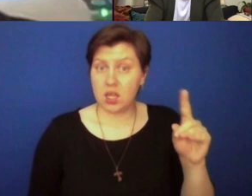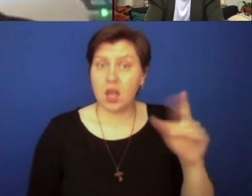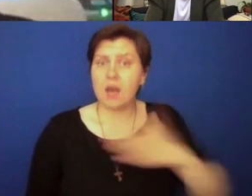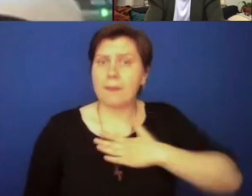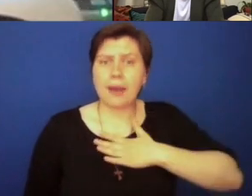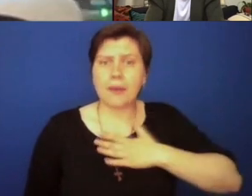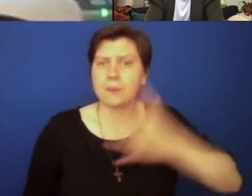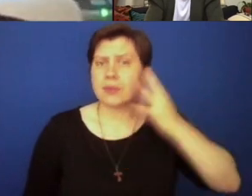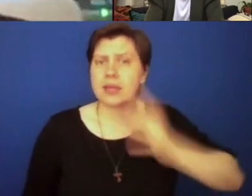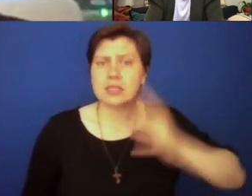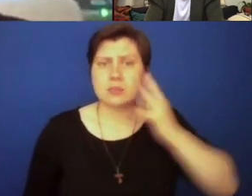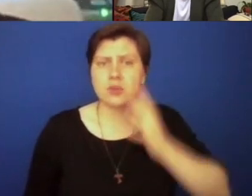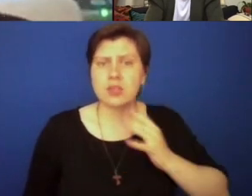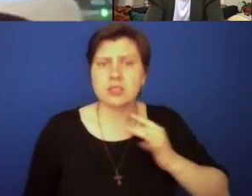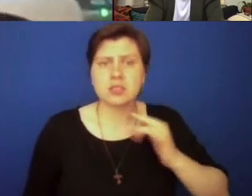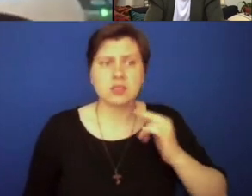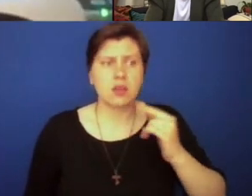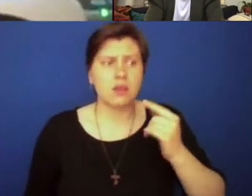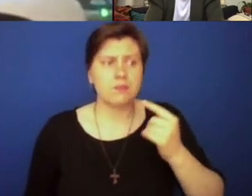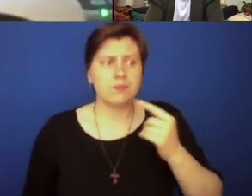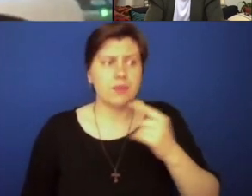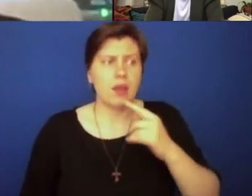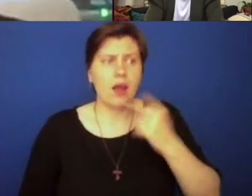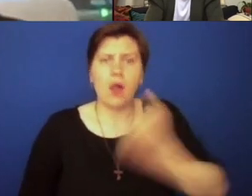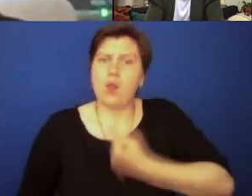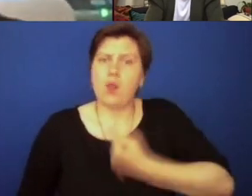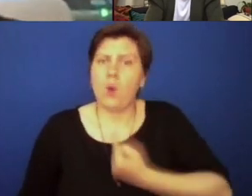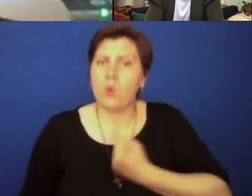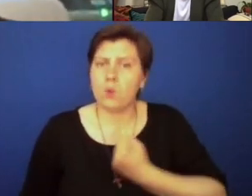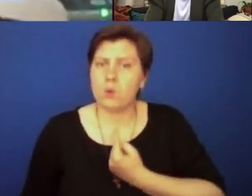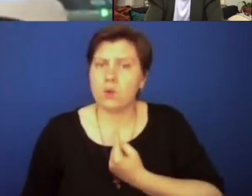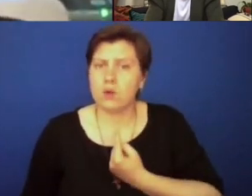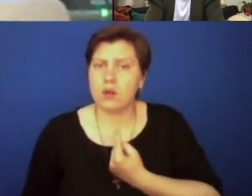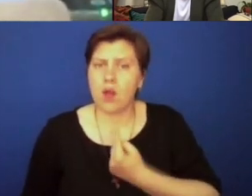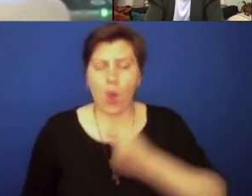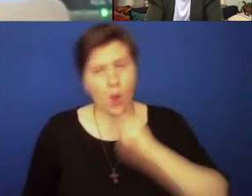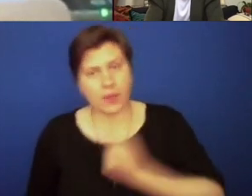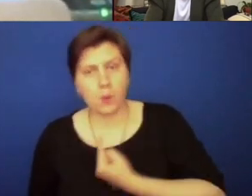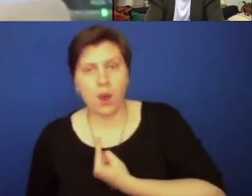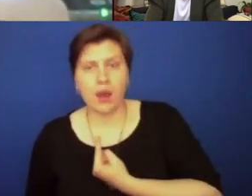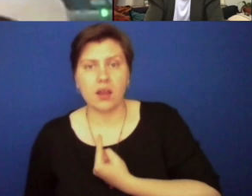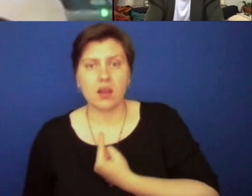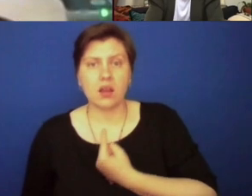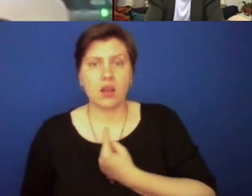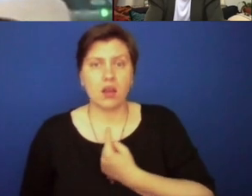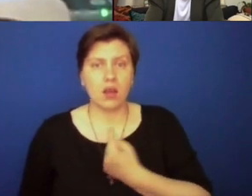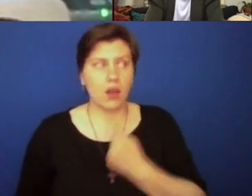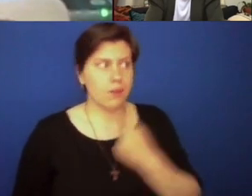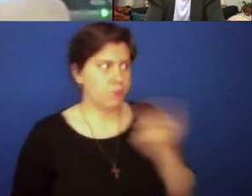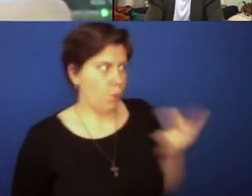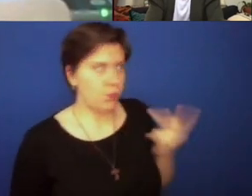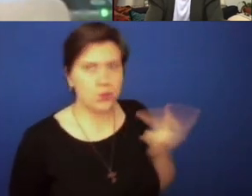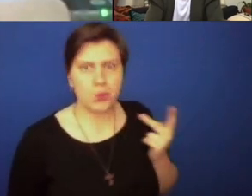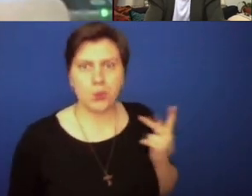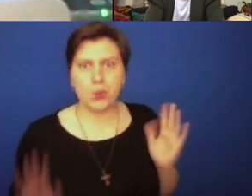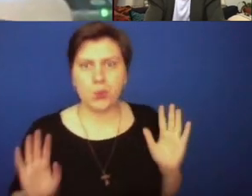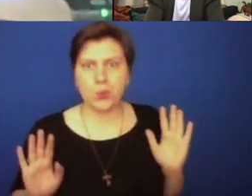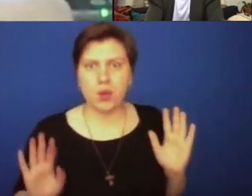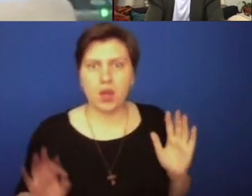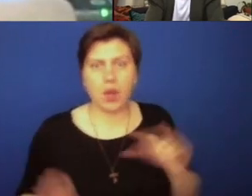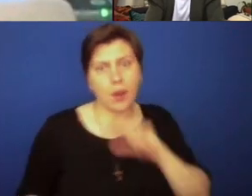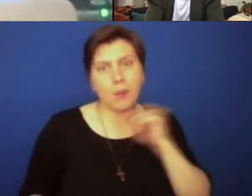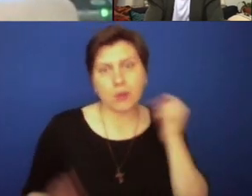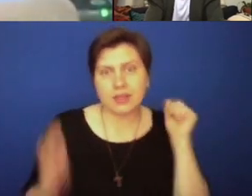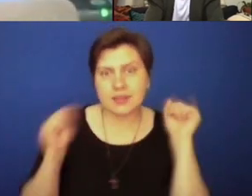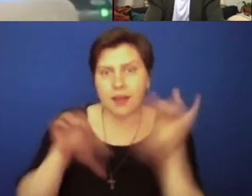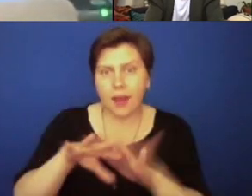experience of being alone. You know, sort of, you know, the only one or one of two in seminary or even in,